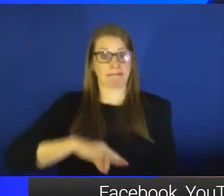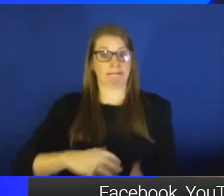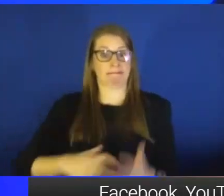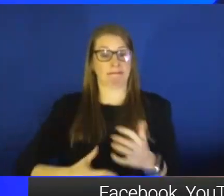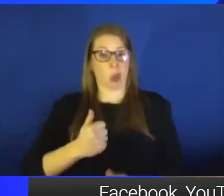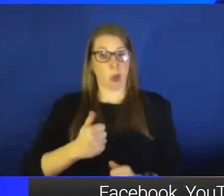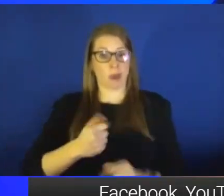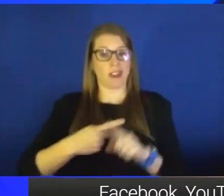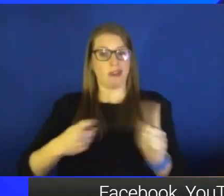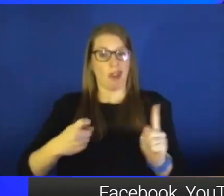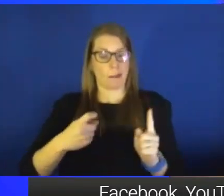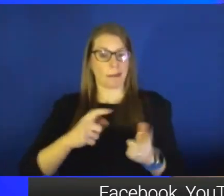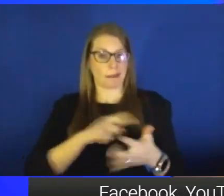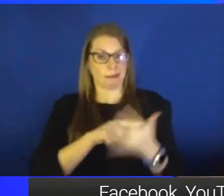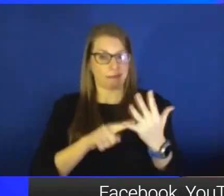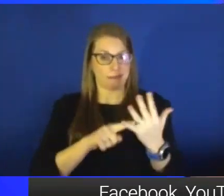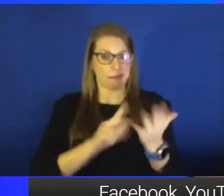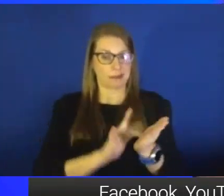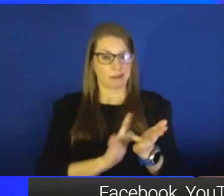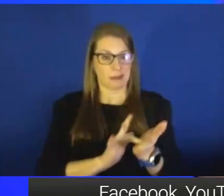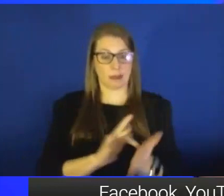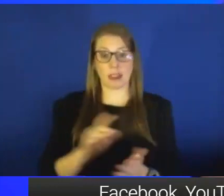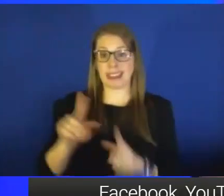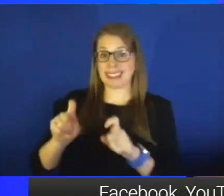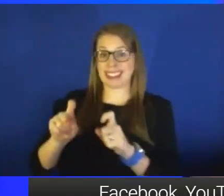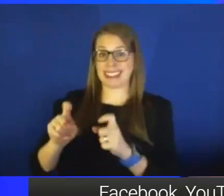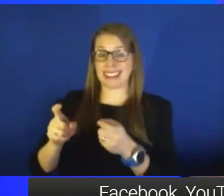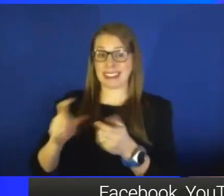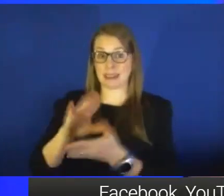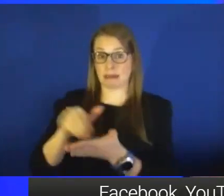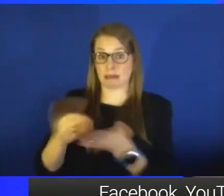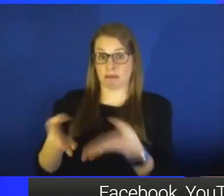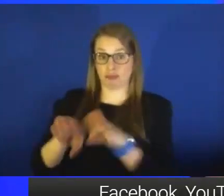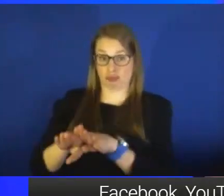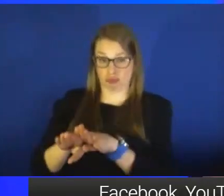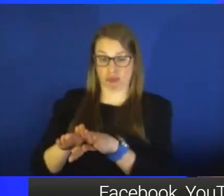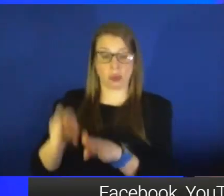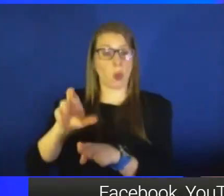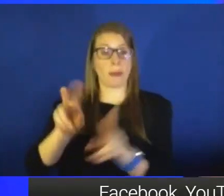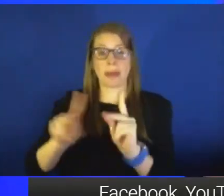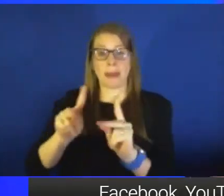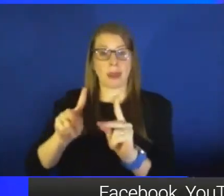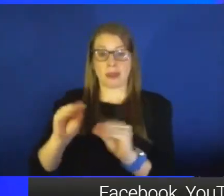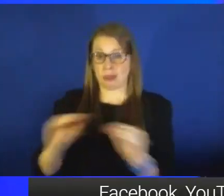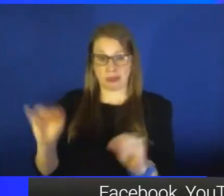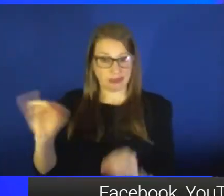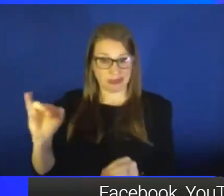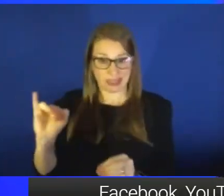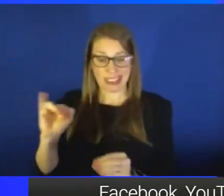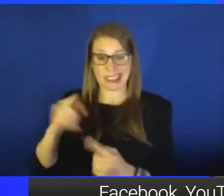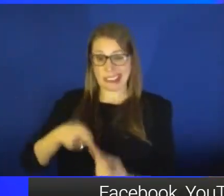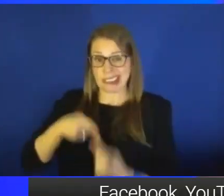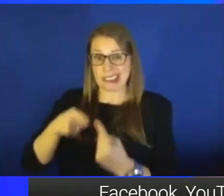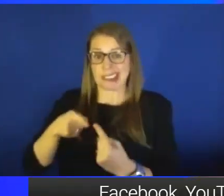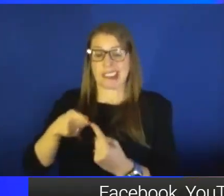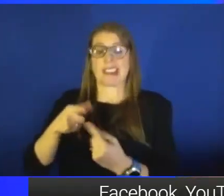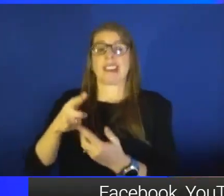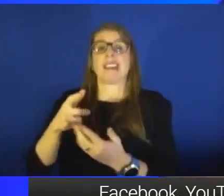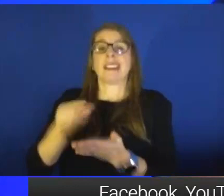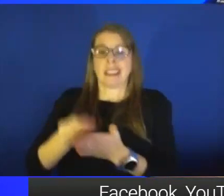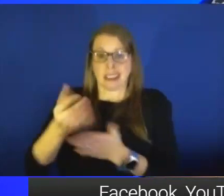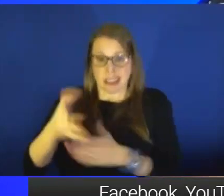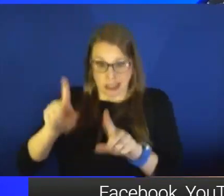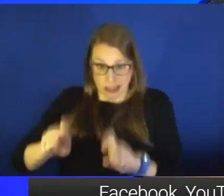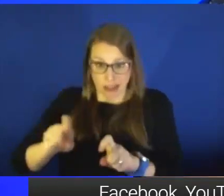challenges that we do right now with testing centers closing or people unable, that are uninsured, having more difficulty accessing a test, making